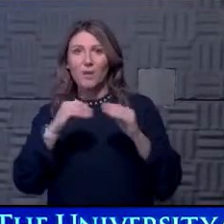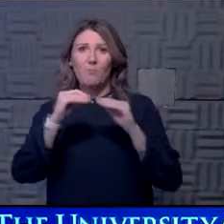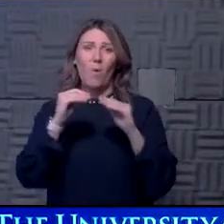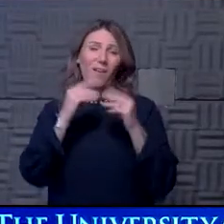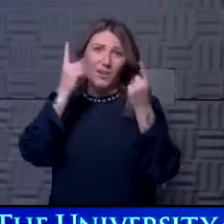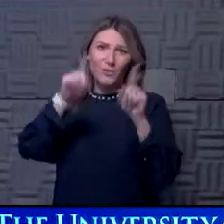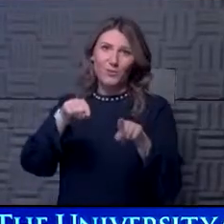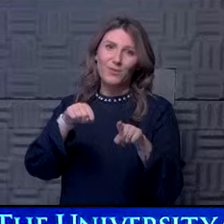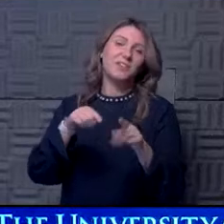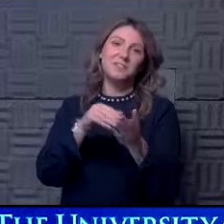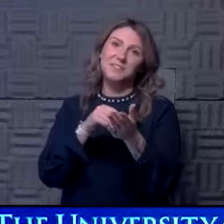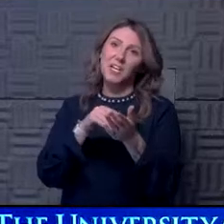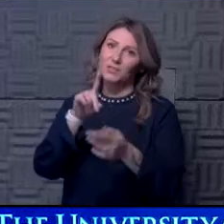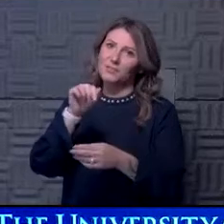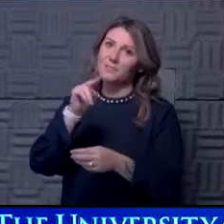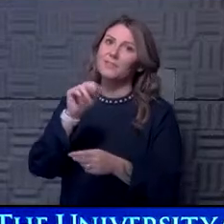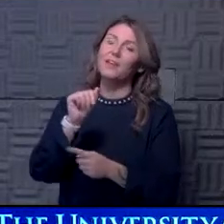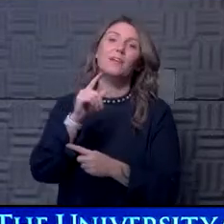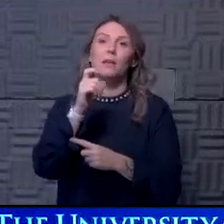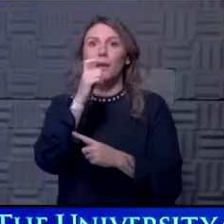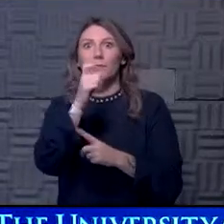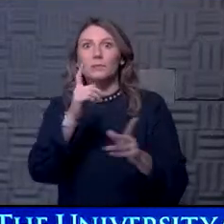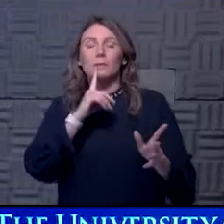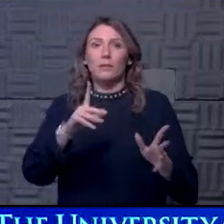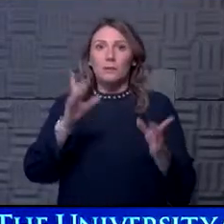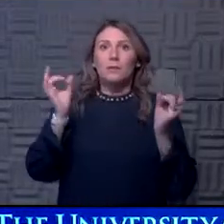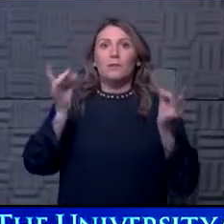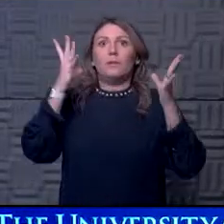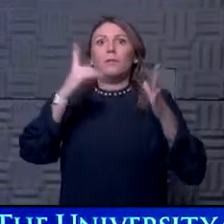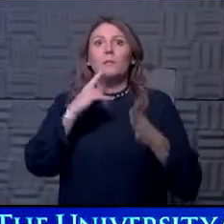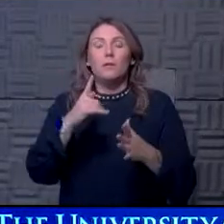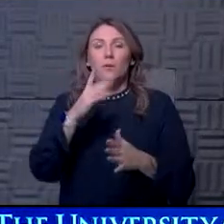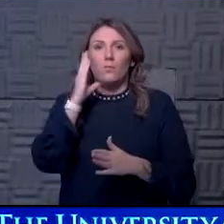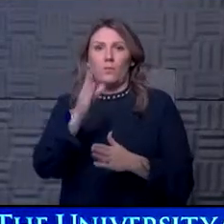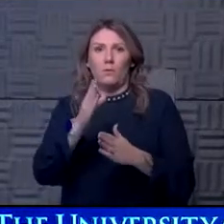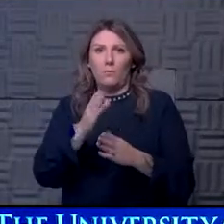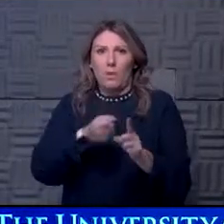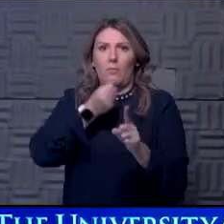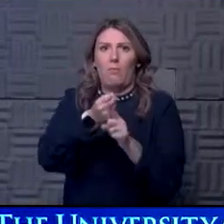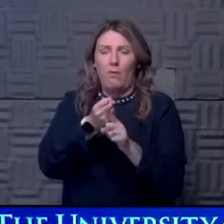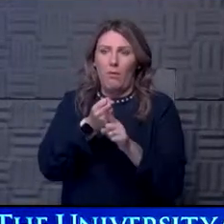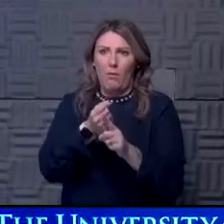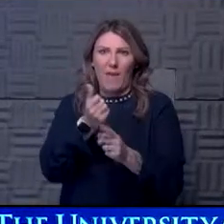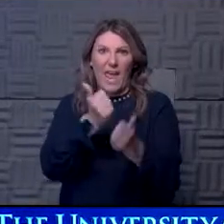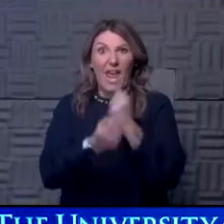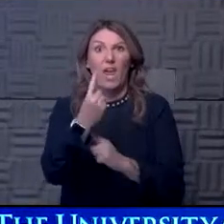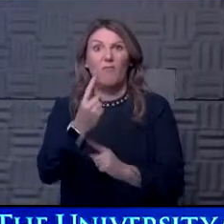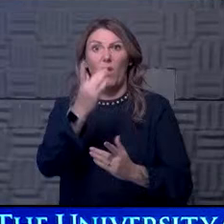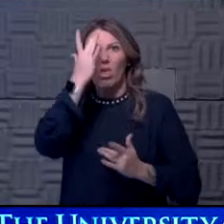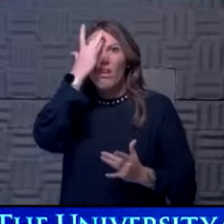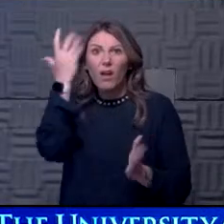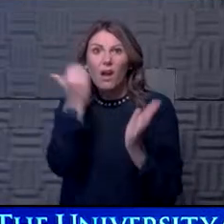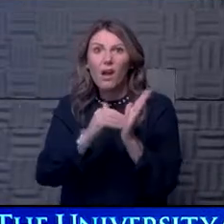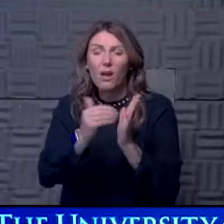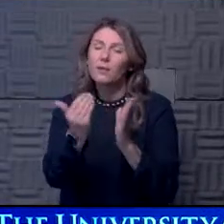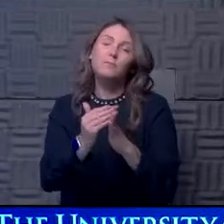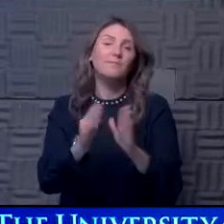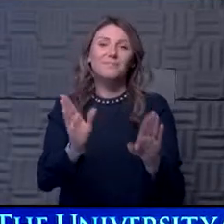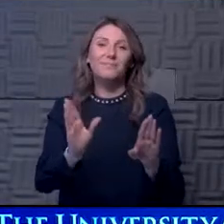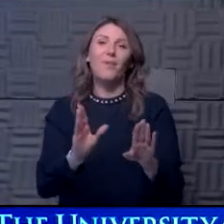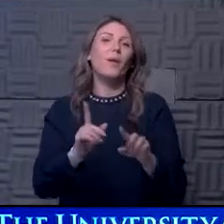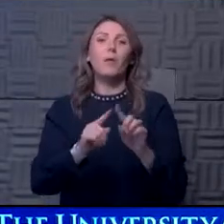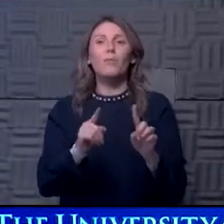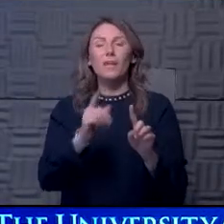a definite red flag that we're all going to be reinfected every two or three weeks, but it's also